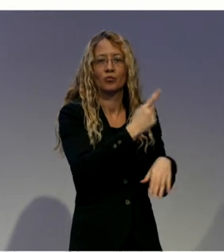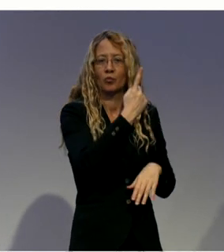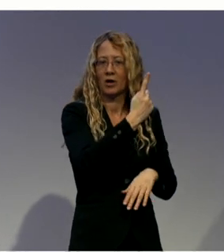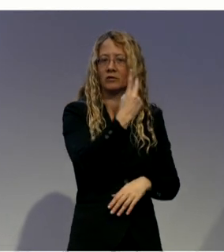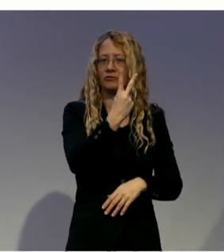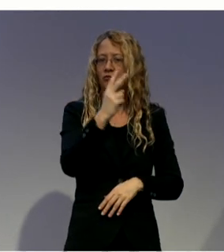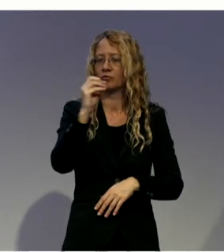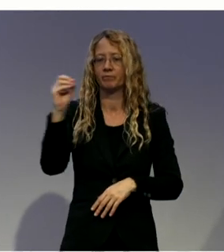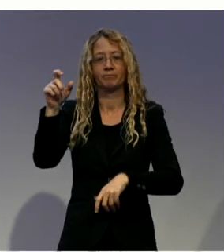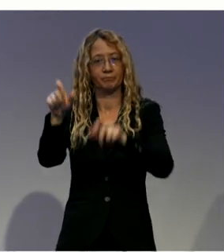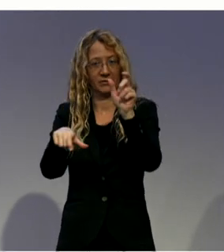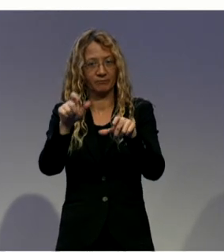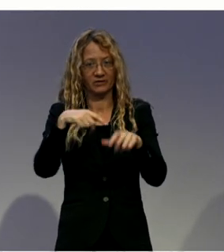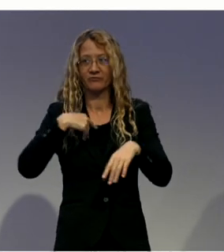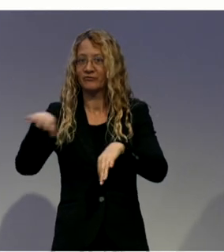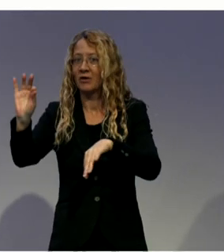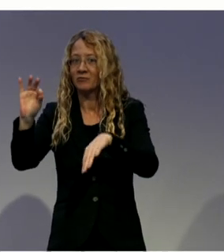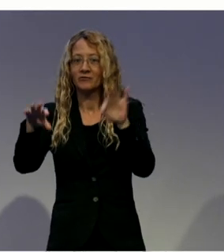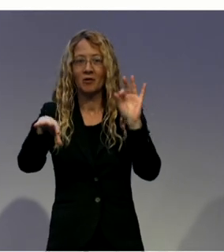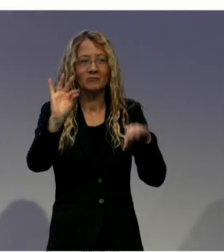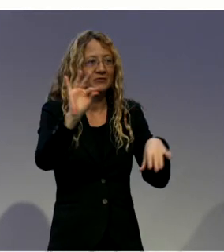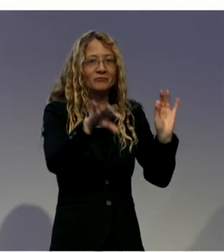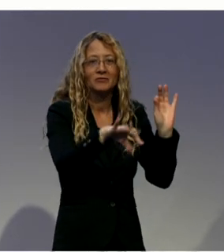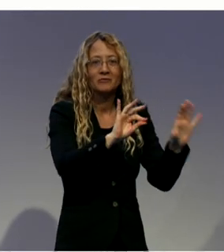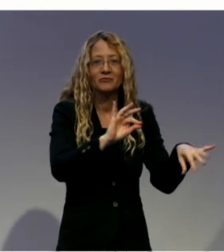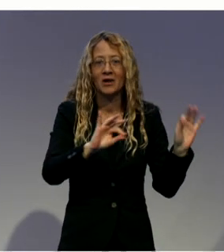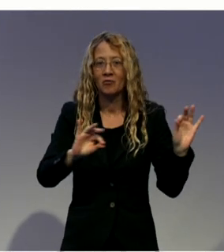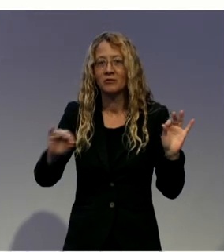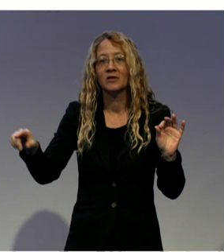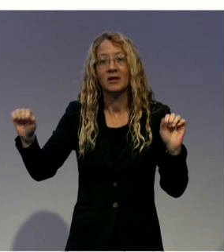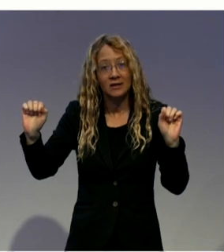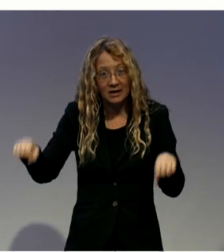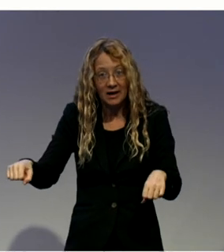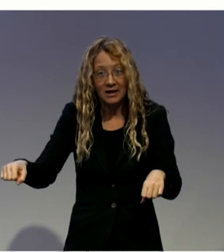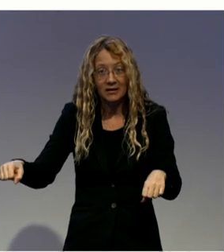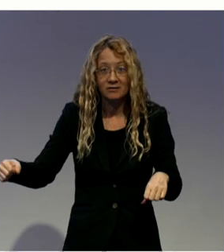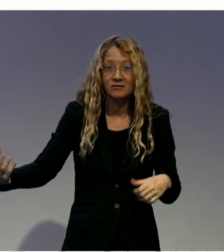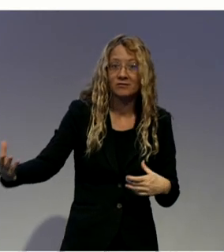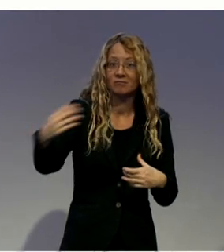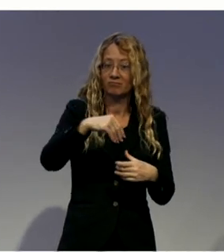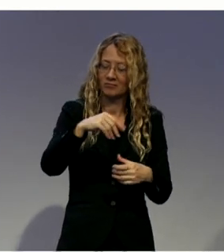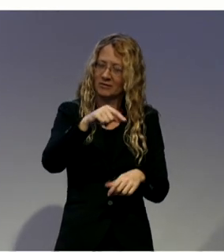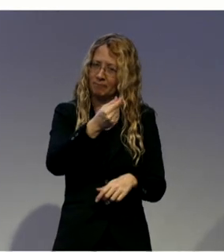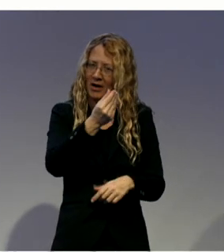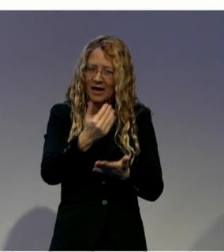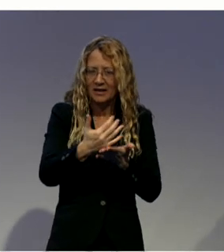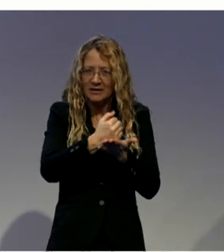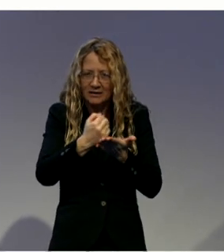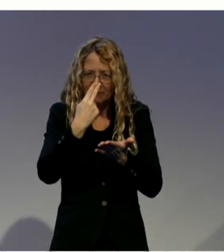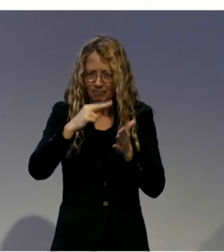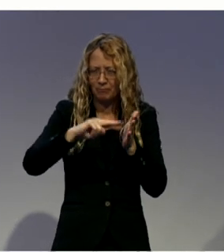Plan. So there's still lots of work that we have to do. In a little over two years,